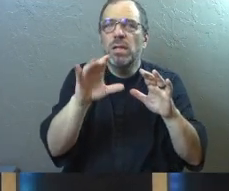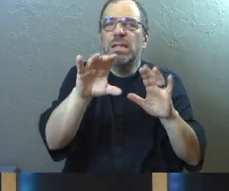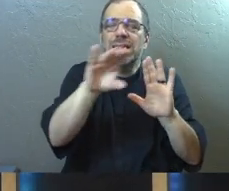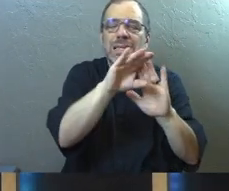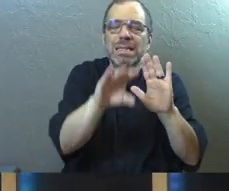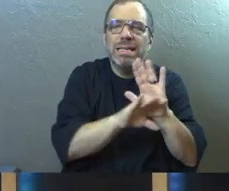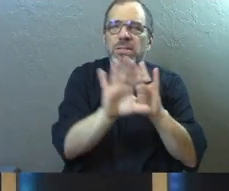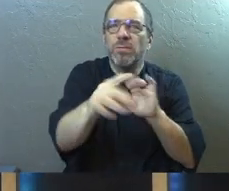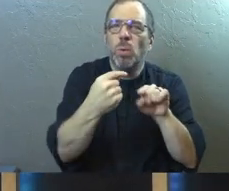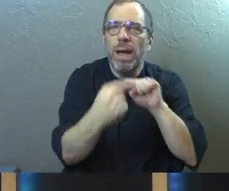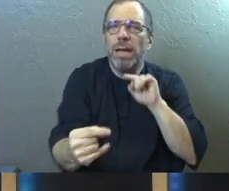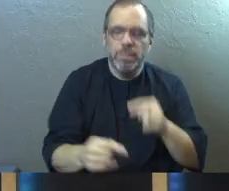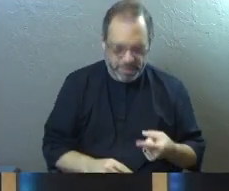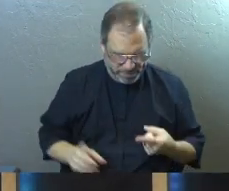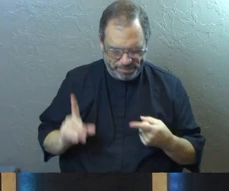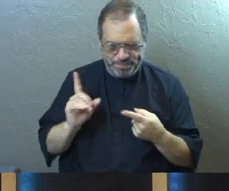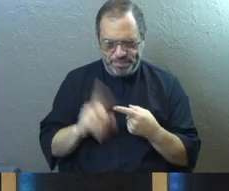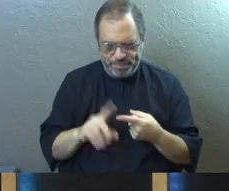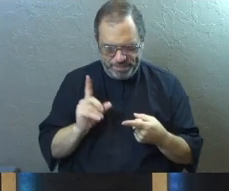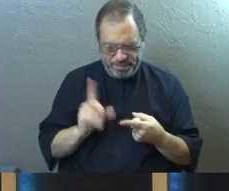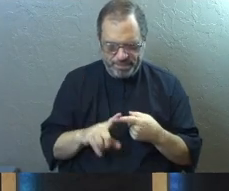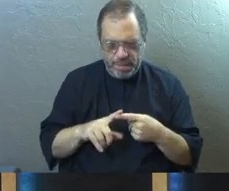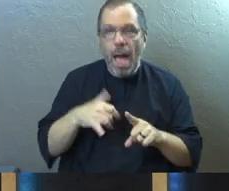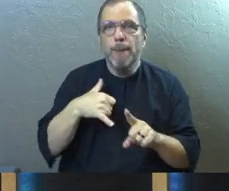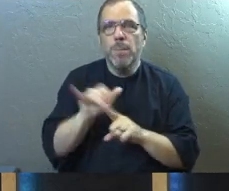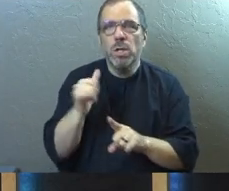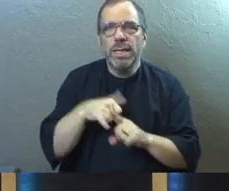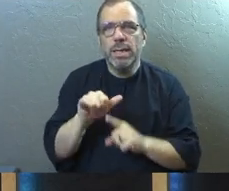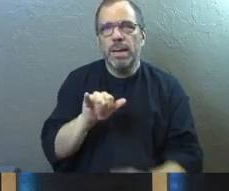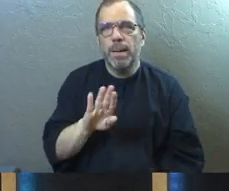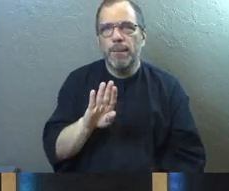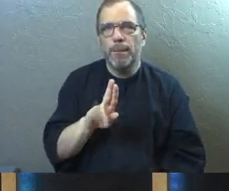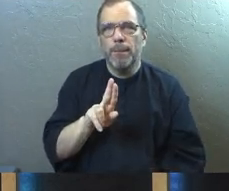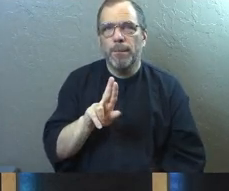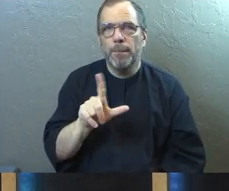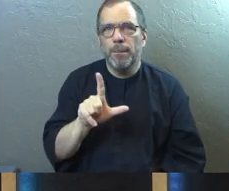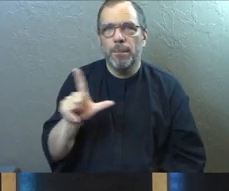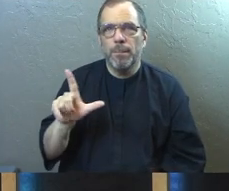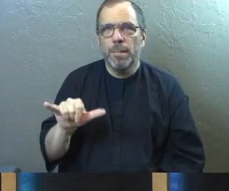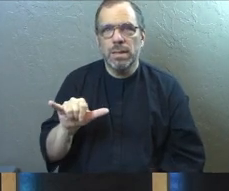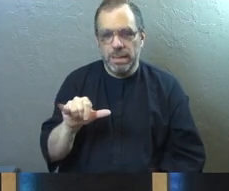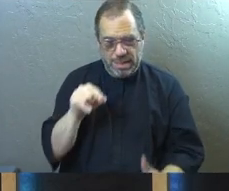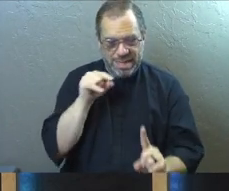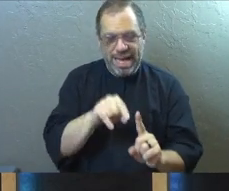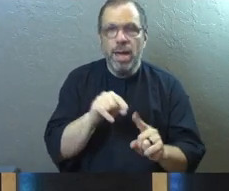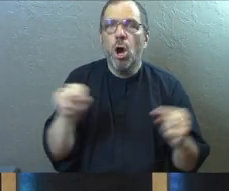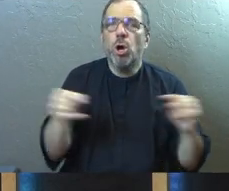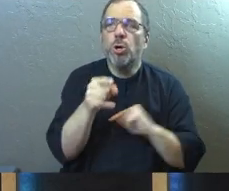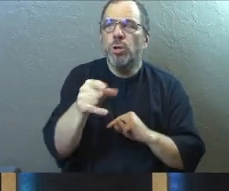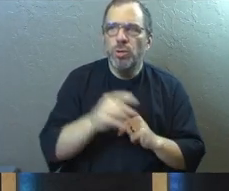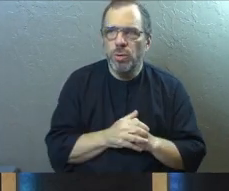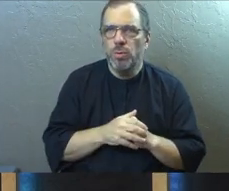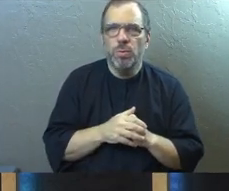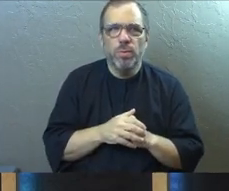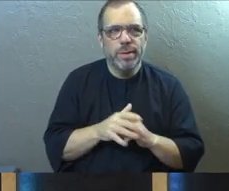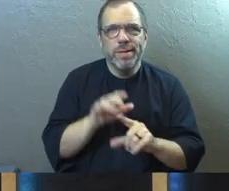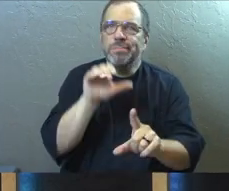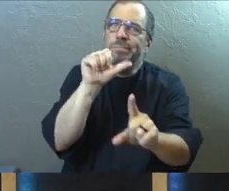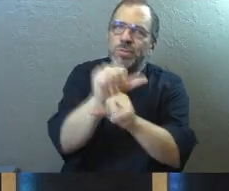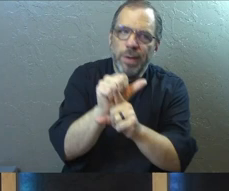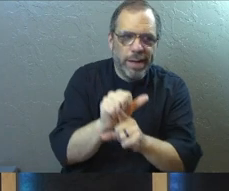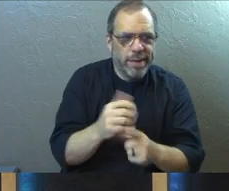enemy list. A bully. Somebody who hurt you. Betrayed you.